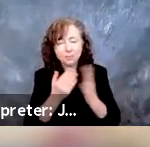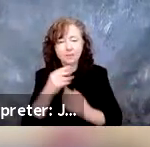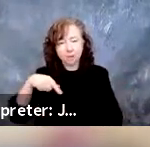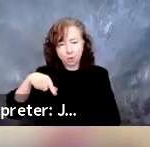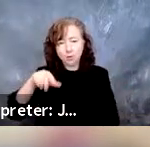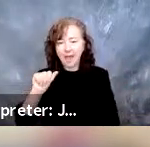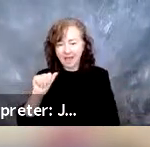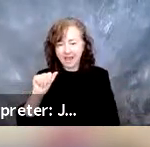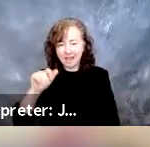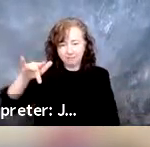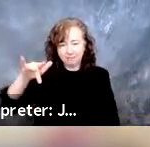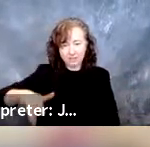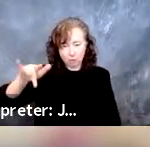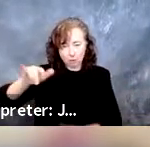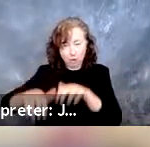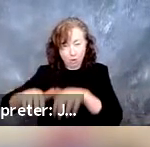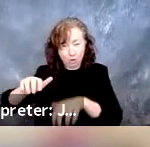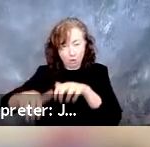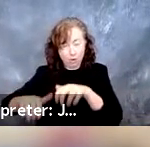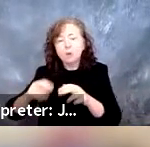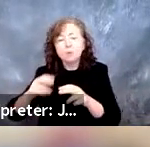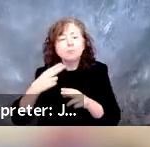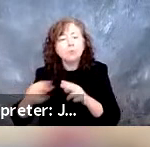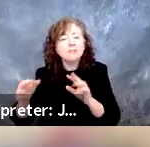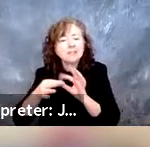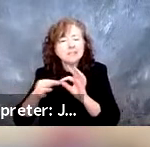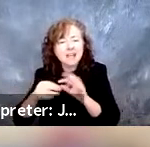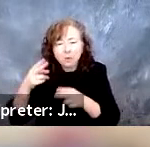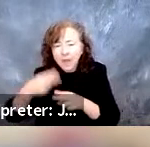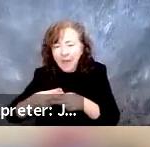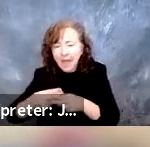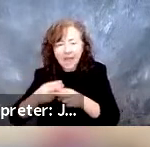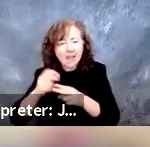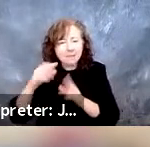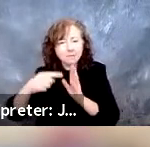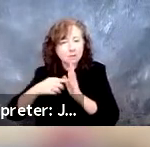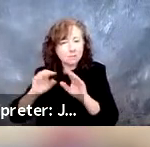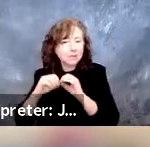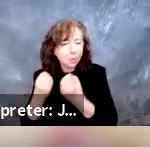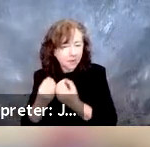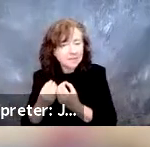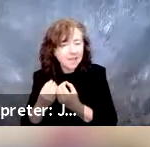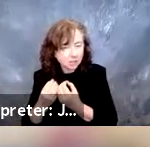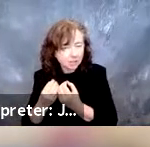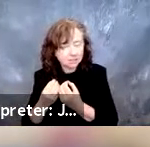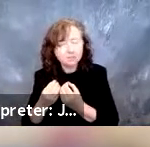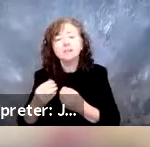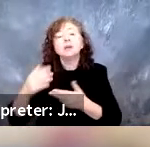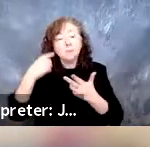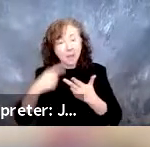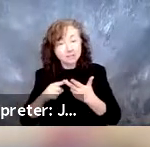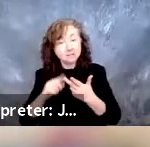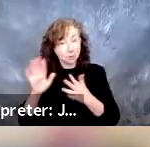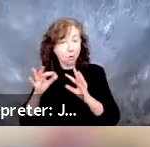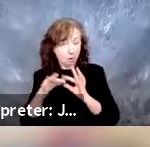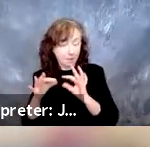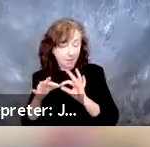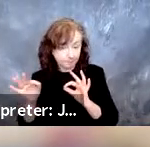and briefly state who you are in any organization you may represent, as well as what you'd like to speak about.